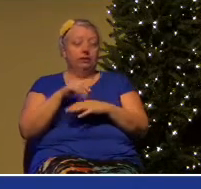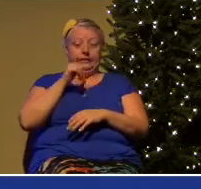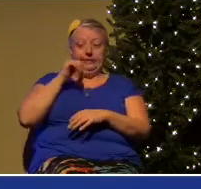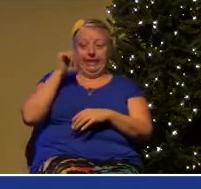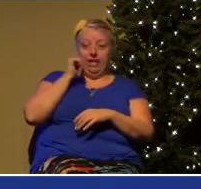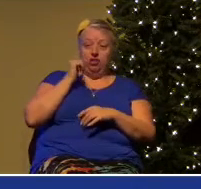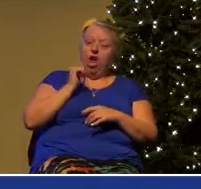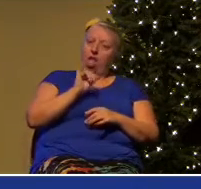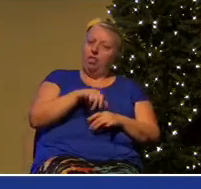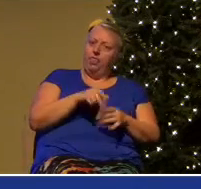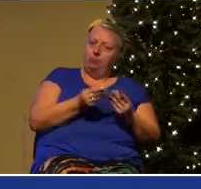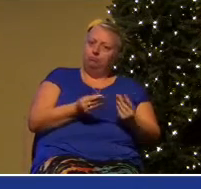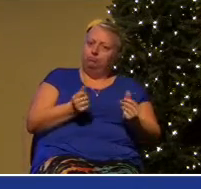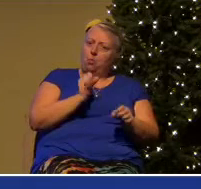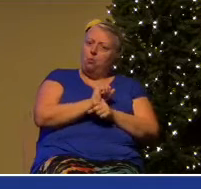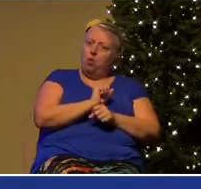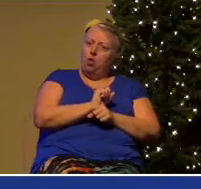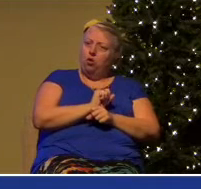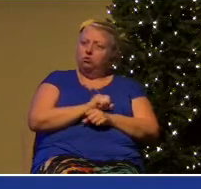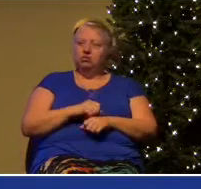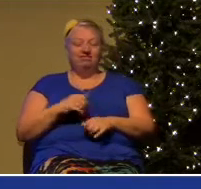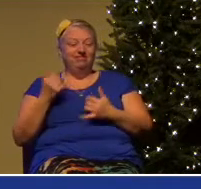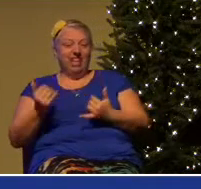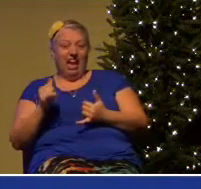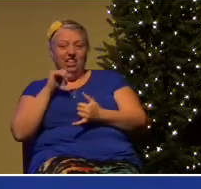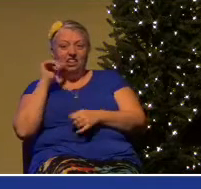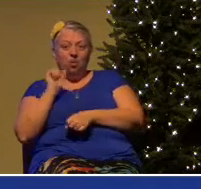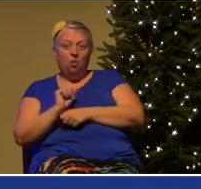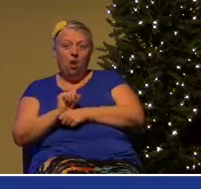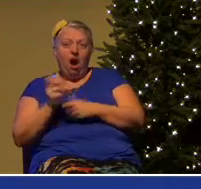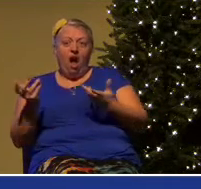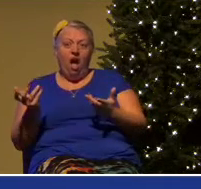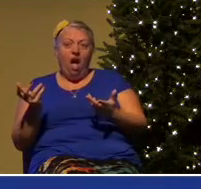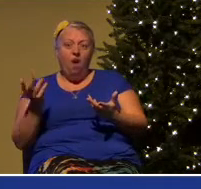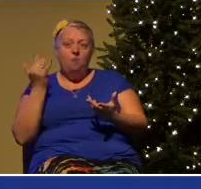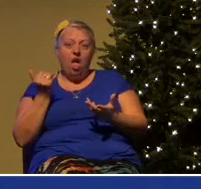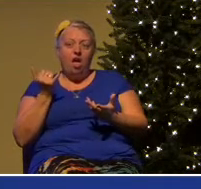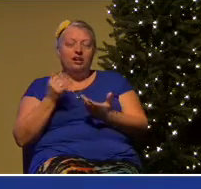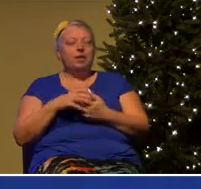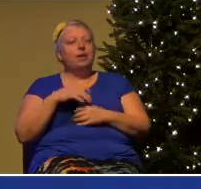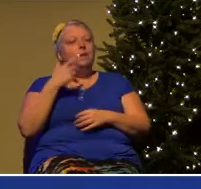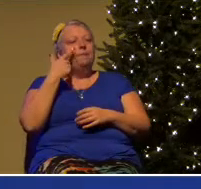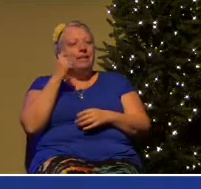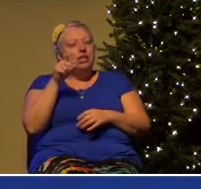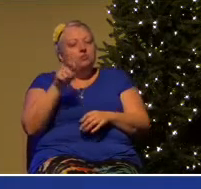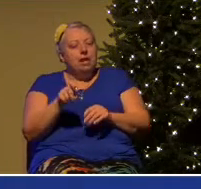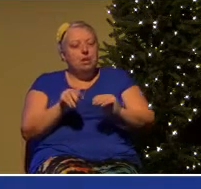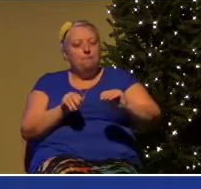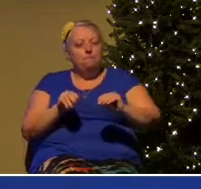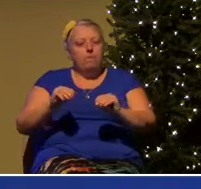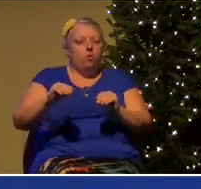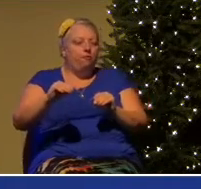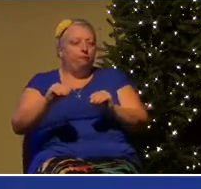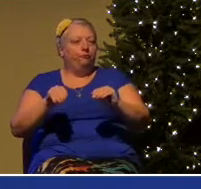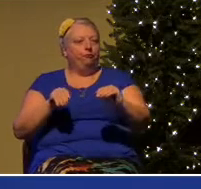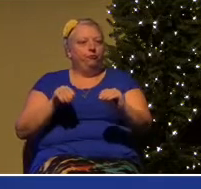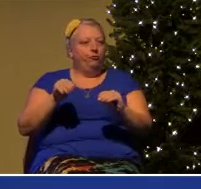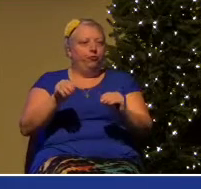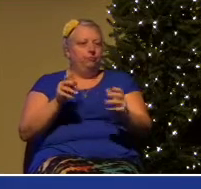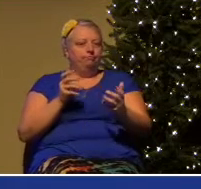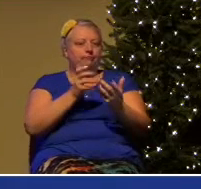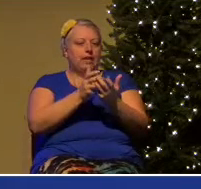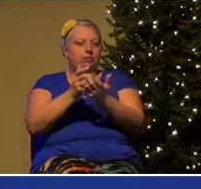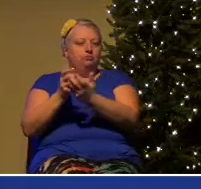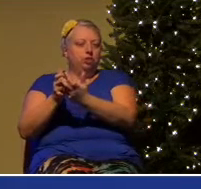It's not good enough to take your stand and say, I'm not going to move. When the battle moves, your posture